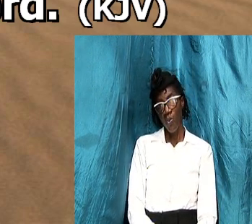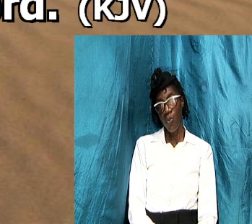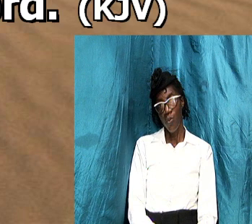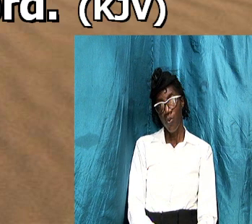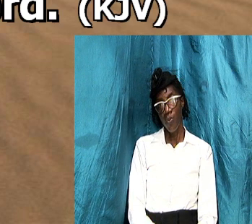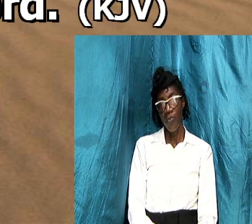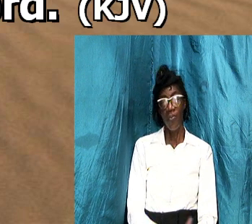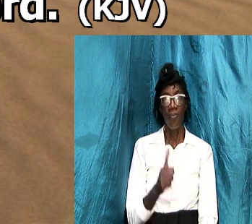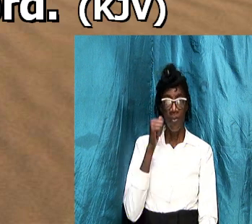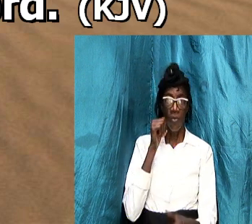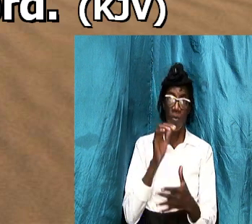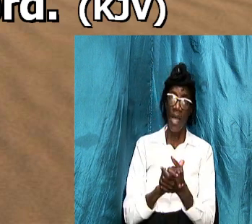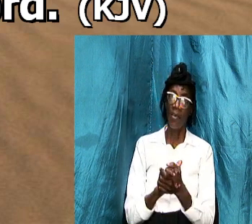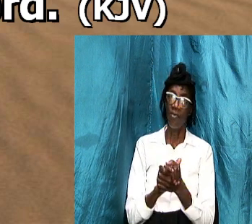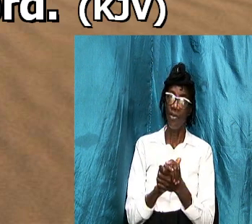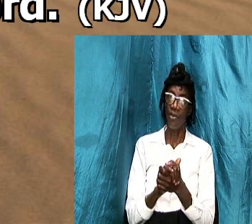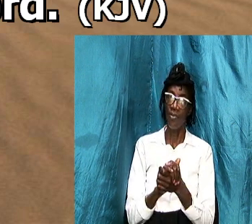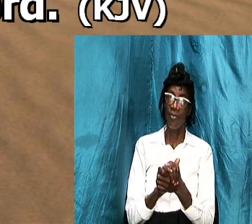wives